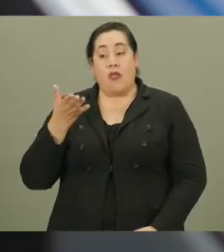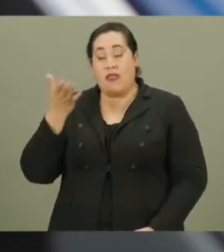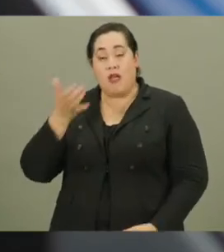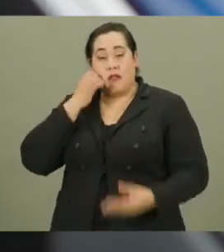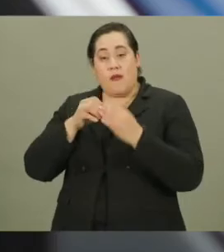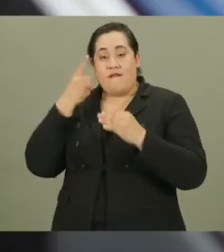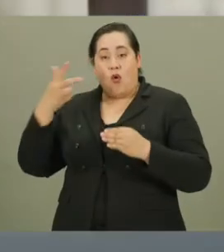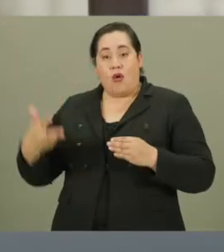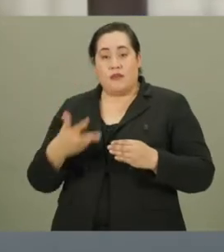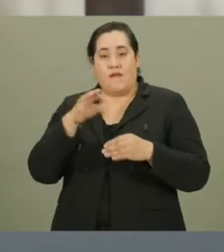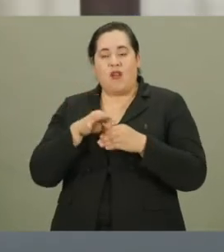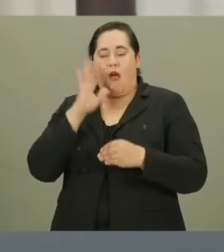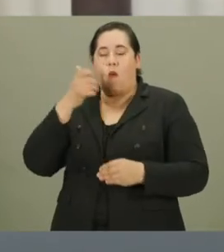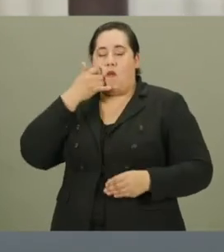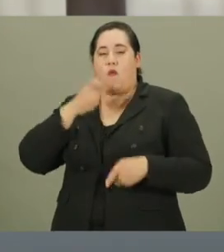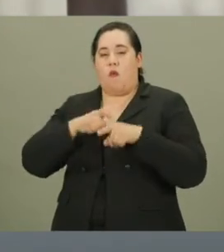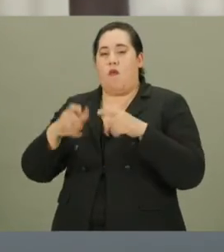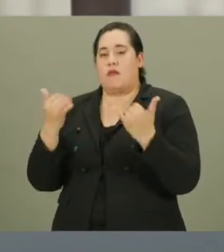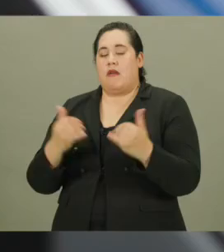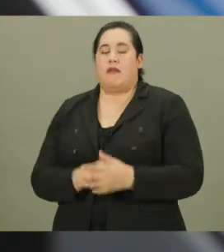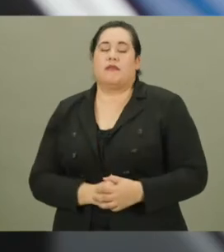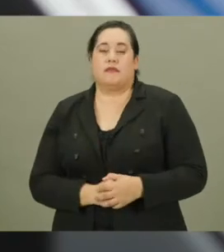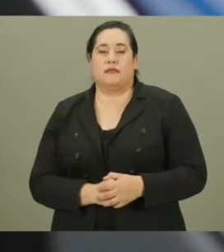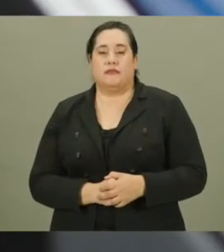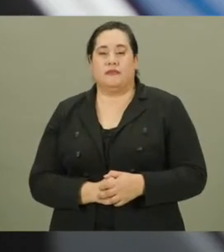Oh, there's the number for the curbside voting. I'm going to call.